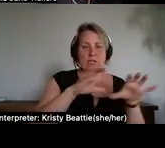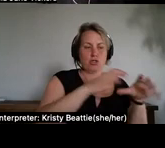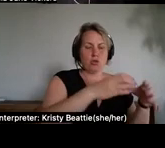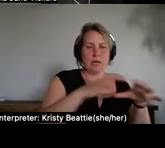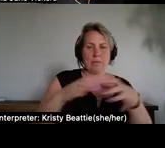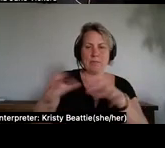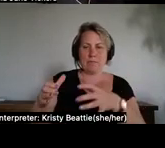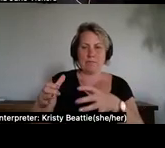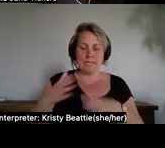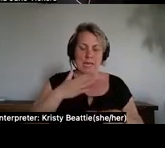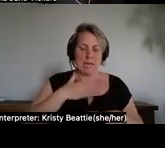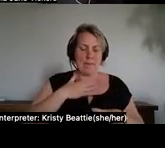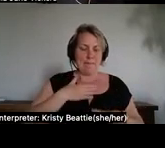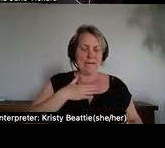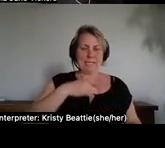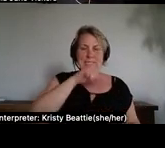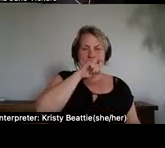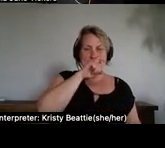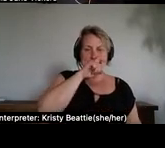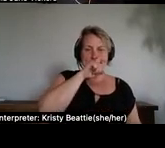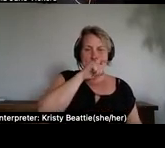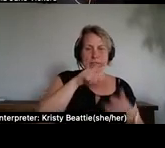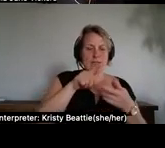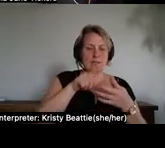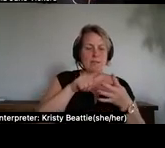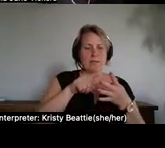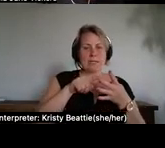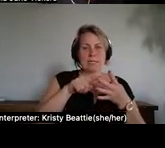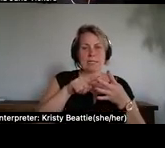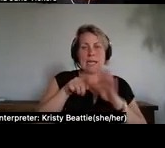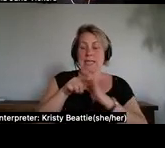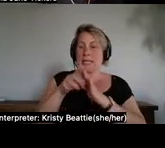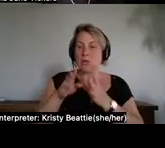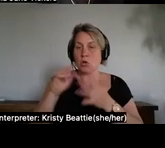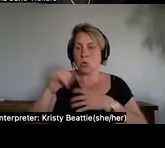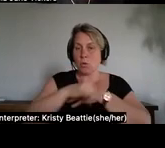the eagle the killer whale the raven and the wolf